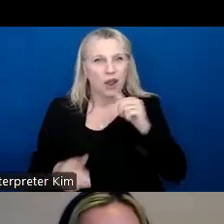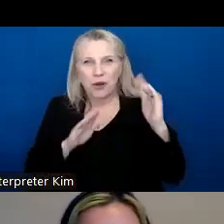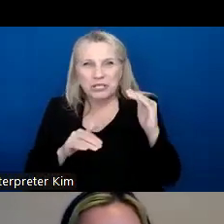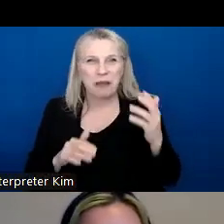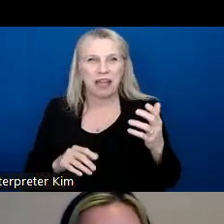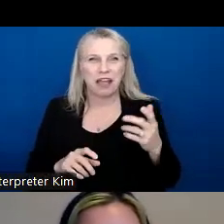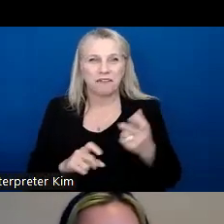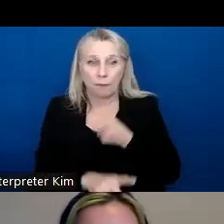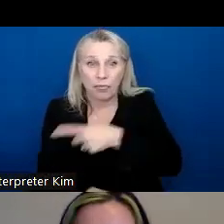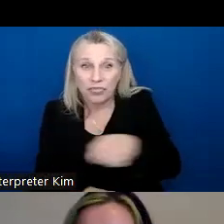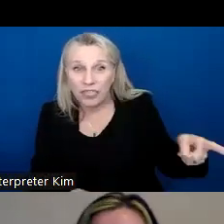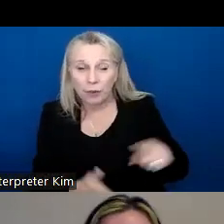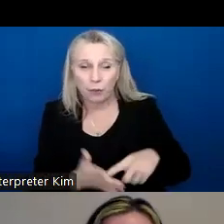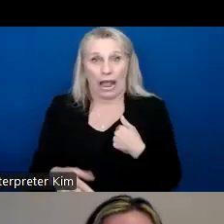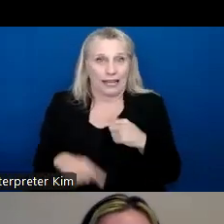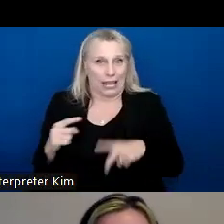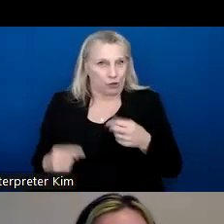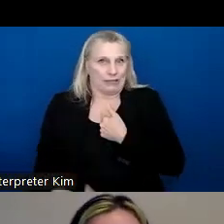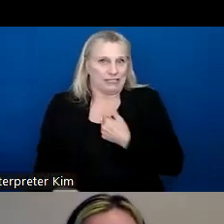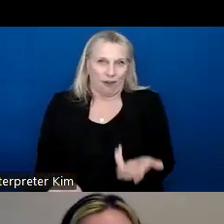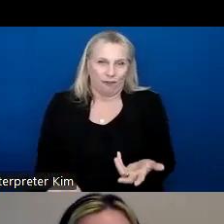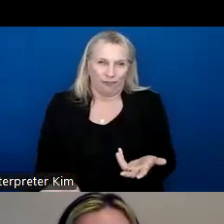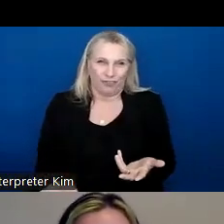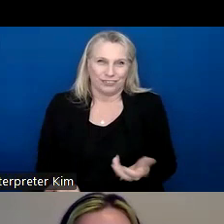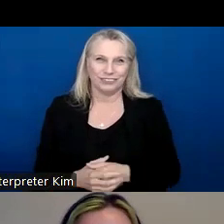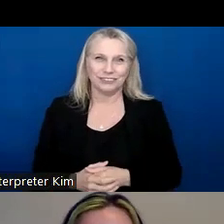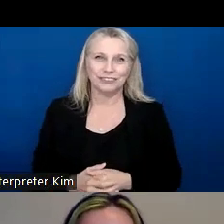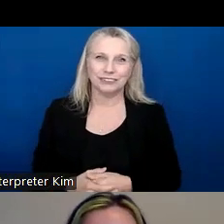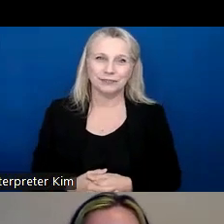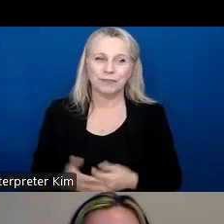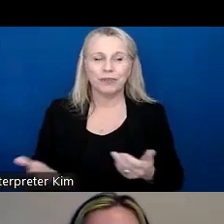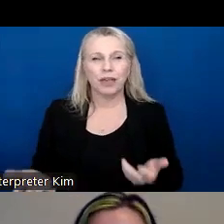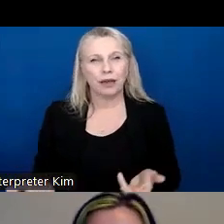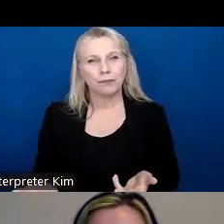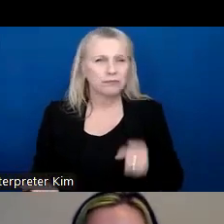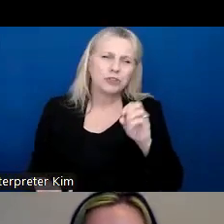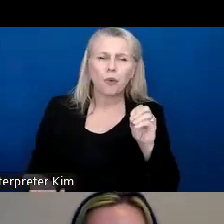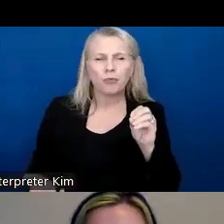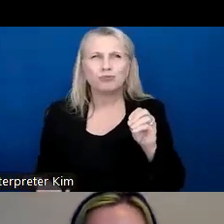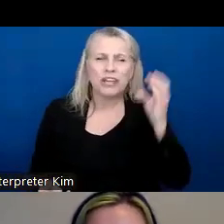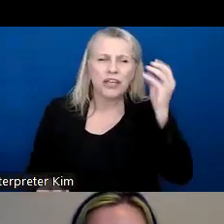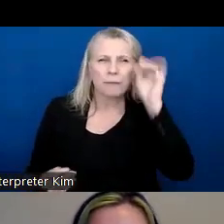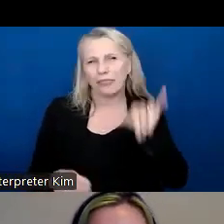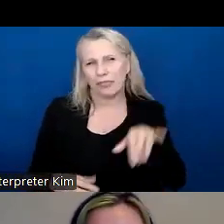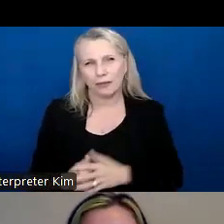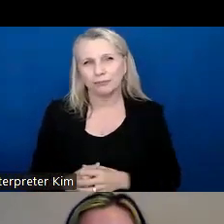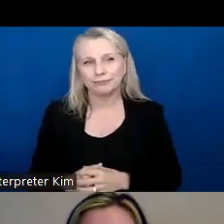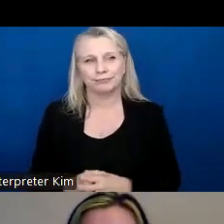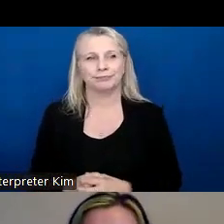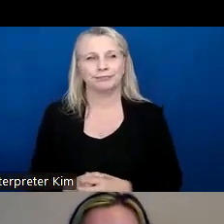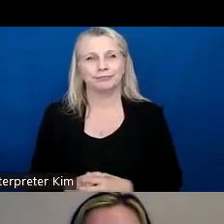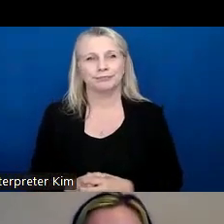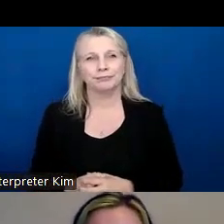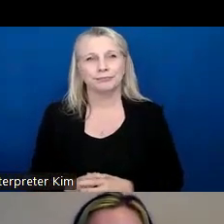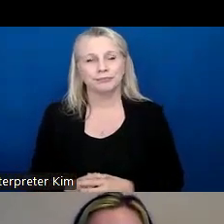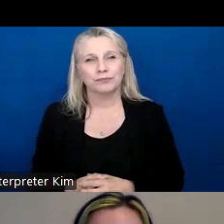something out of them that I wouldn't do myself or couldn't do myself. Um, so just thinking about that too, um,